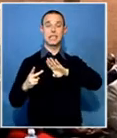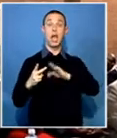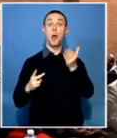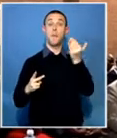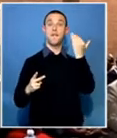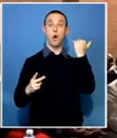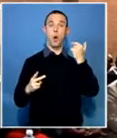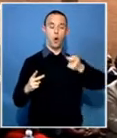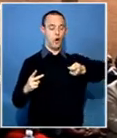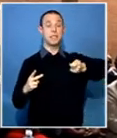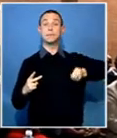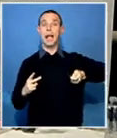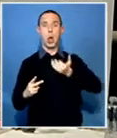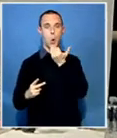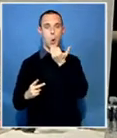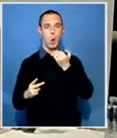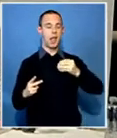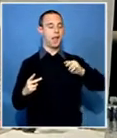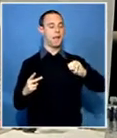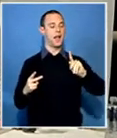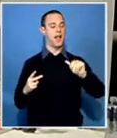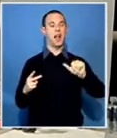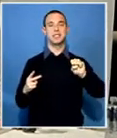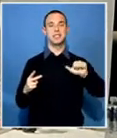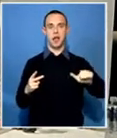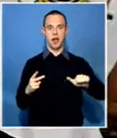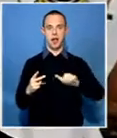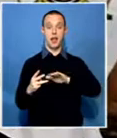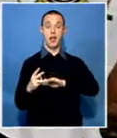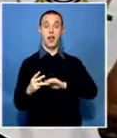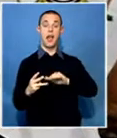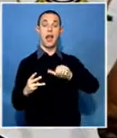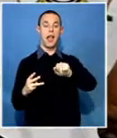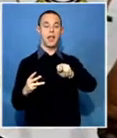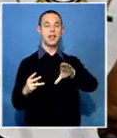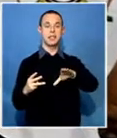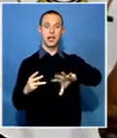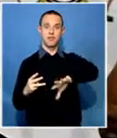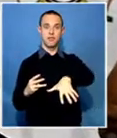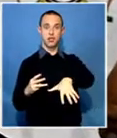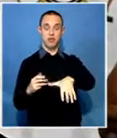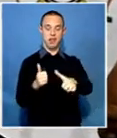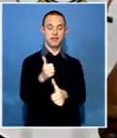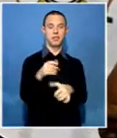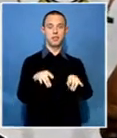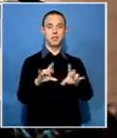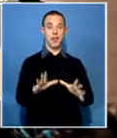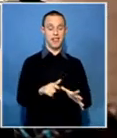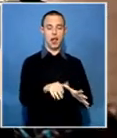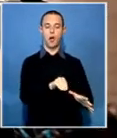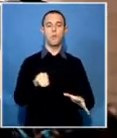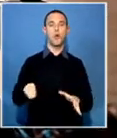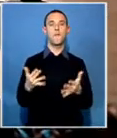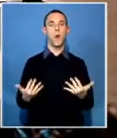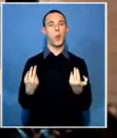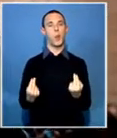speaker Figile Kasa. ANC Provincial Deputy Chairperson Sakumzi Somyo is the new economic